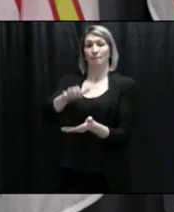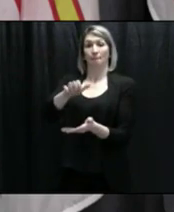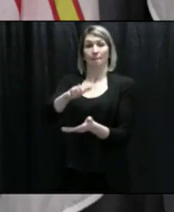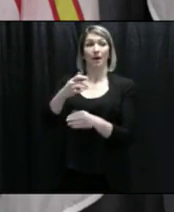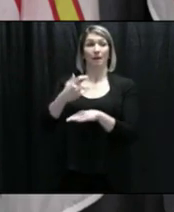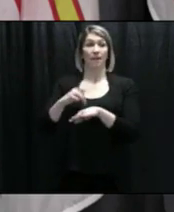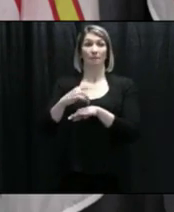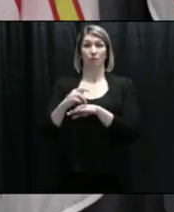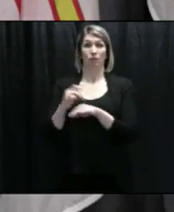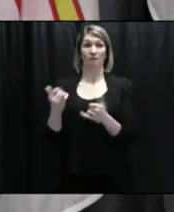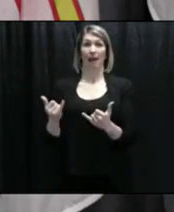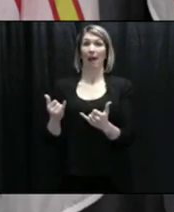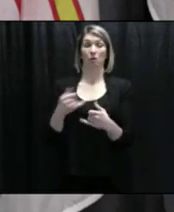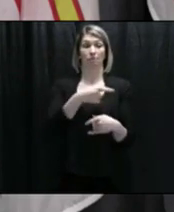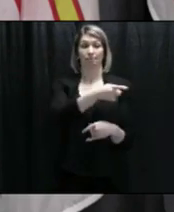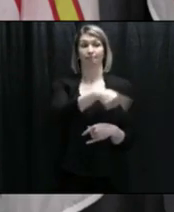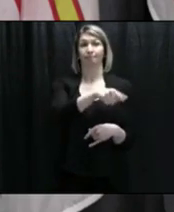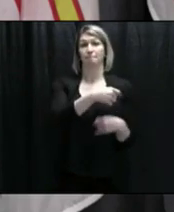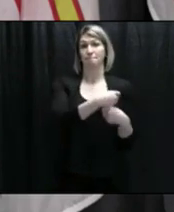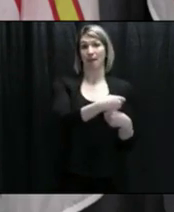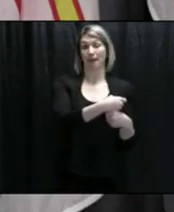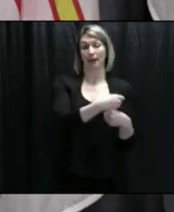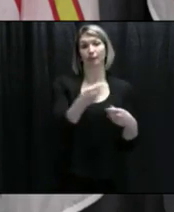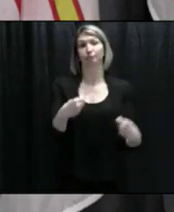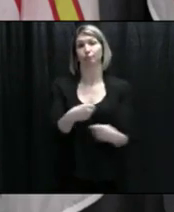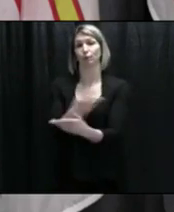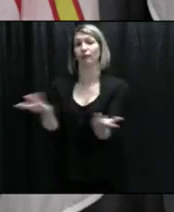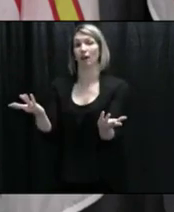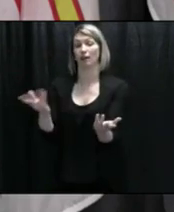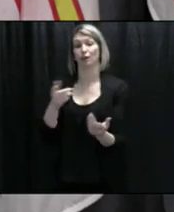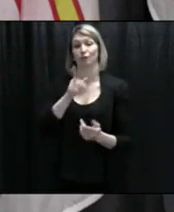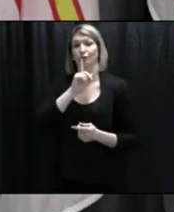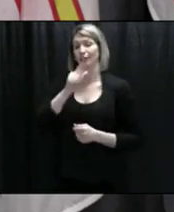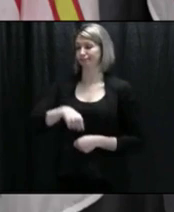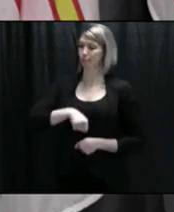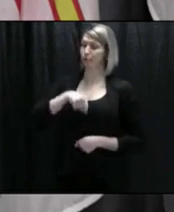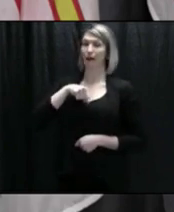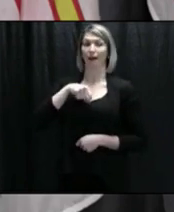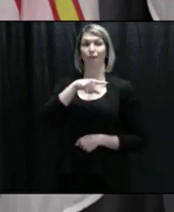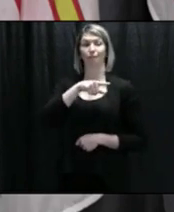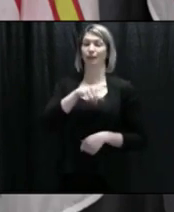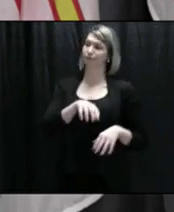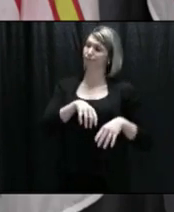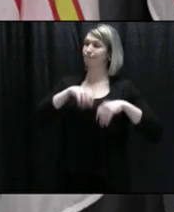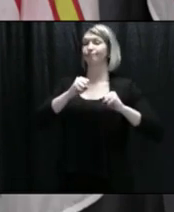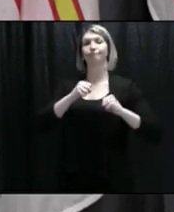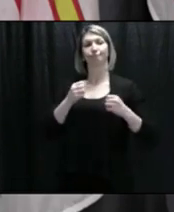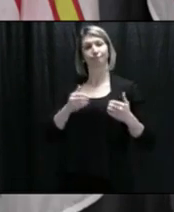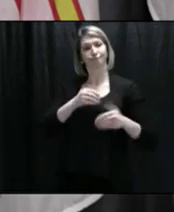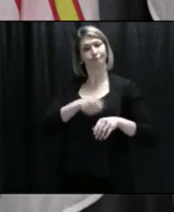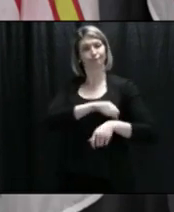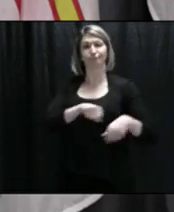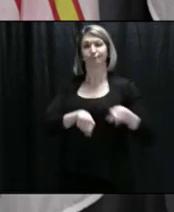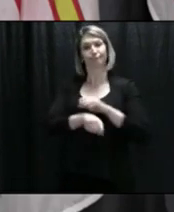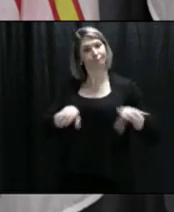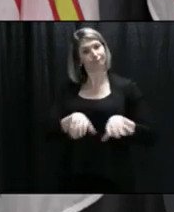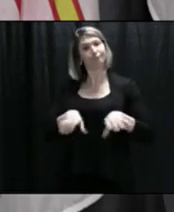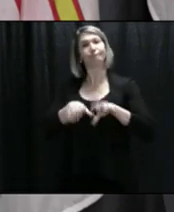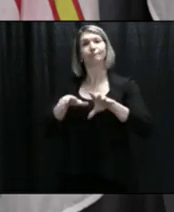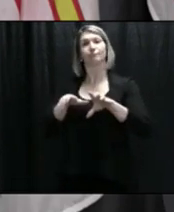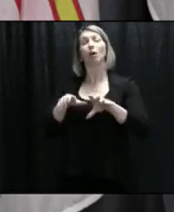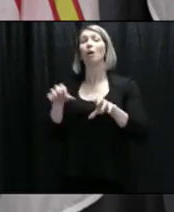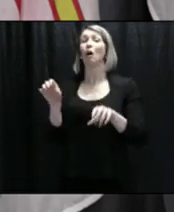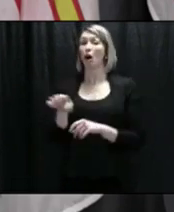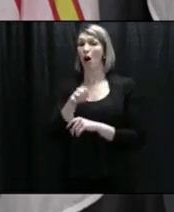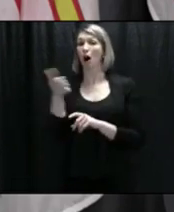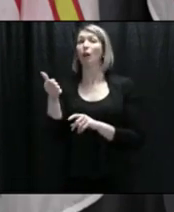a, there was a short supply at the time. So we're proud that NLC was able to step up and others too. We've had some